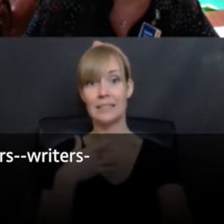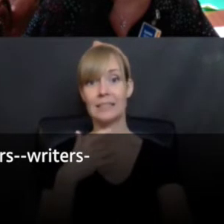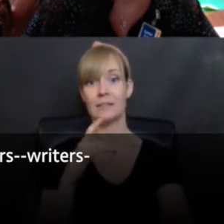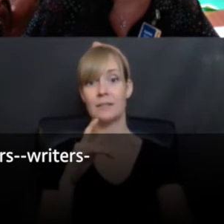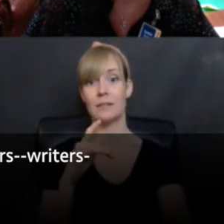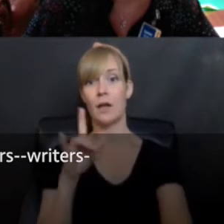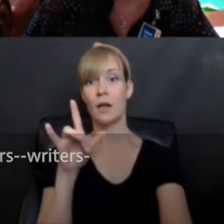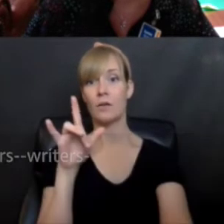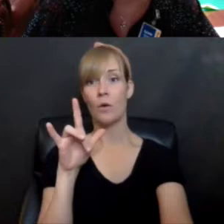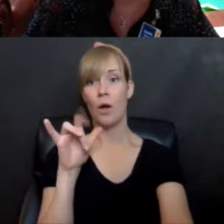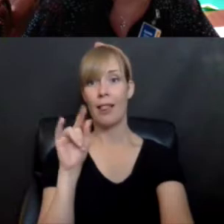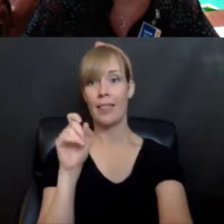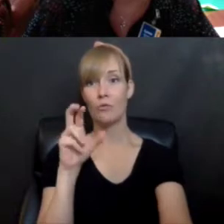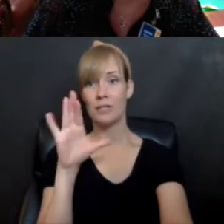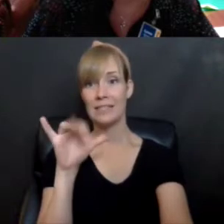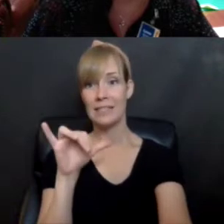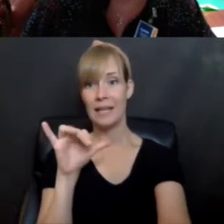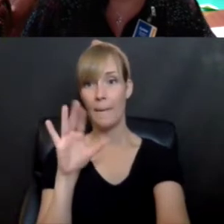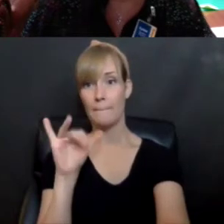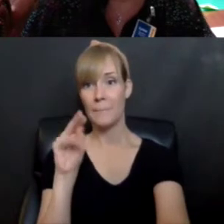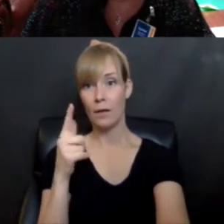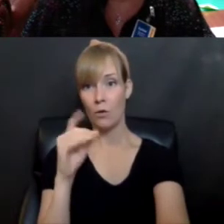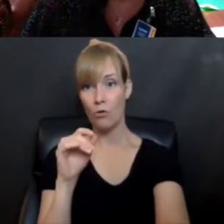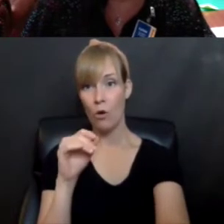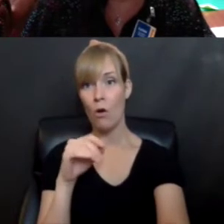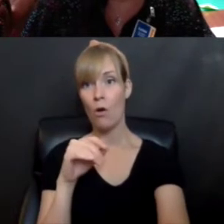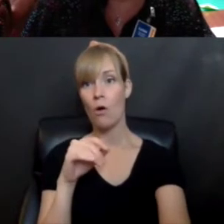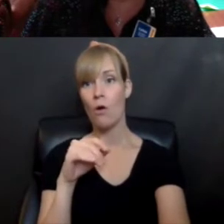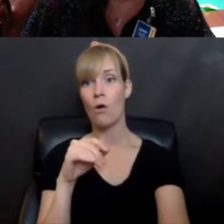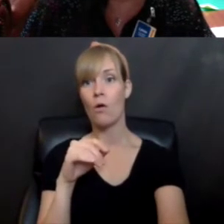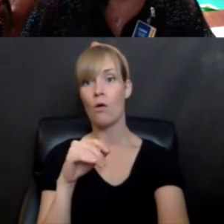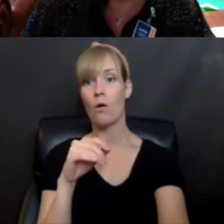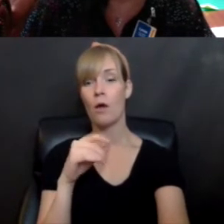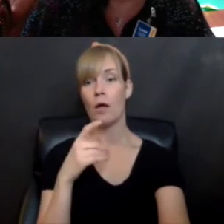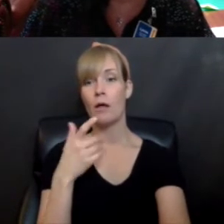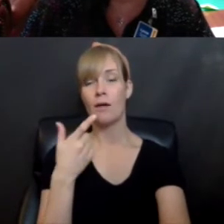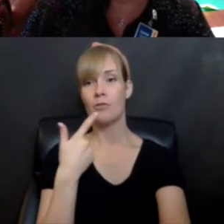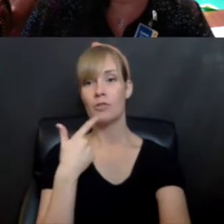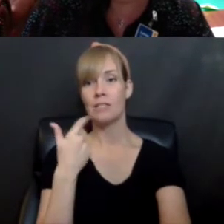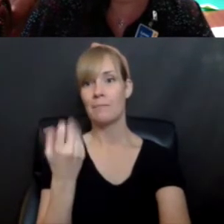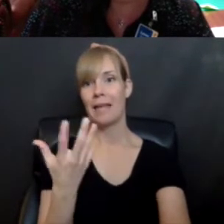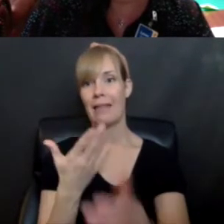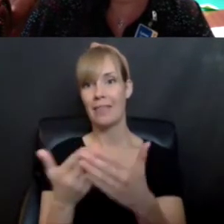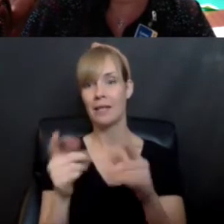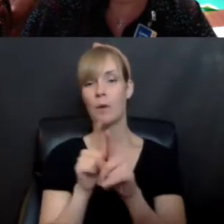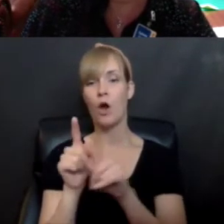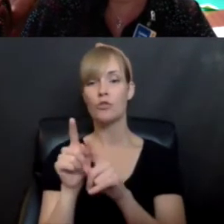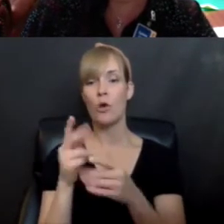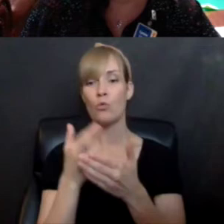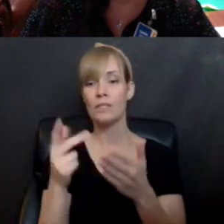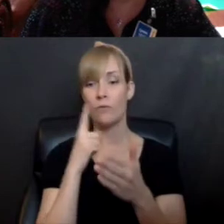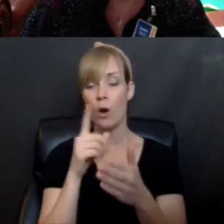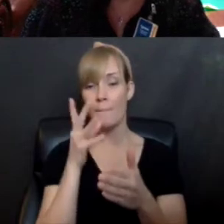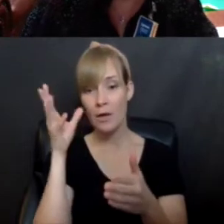and a word search and a Madlib, if you ever do those, like those are fun activities to engage in. But also lots of resources for parents and